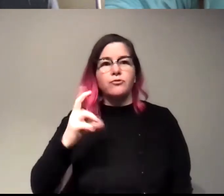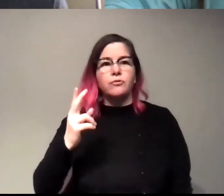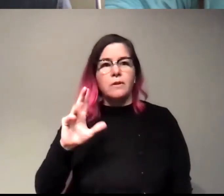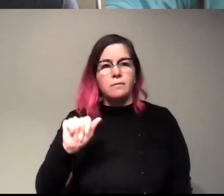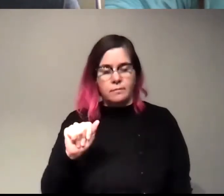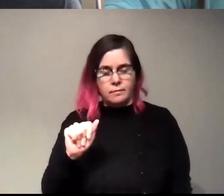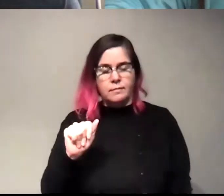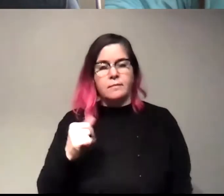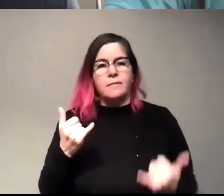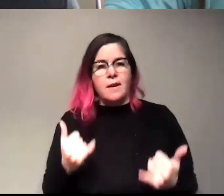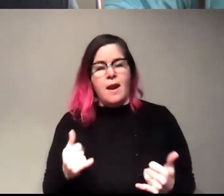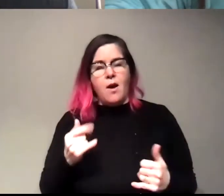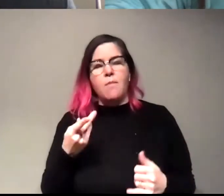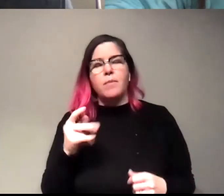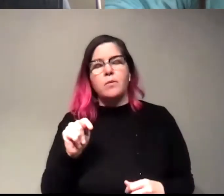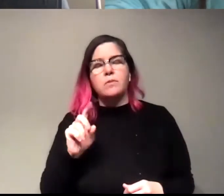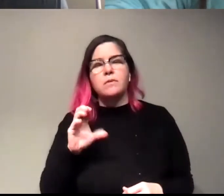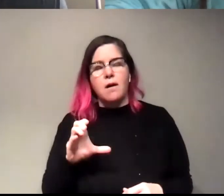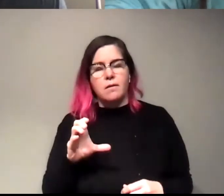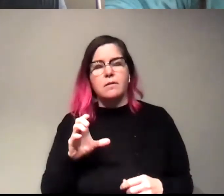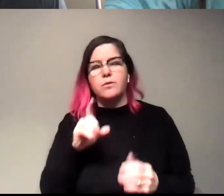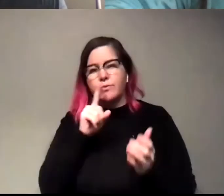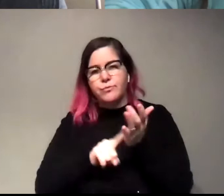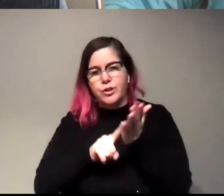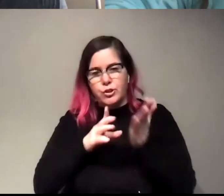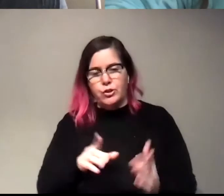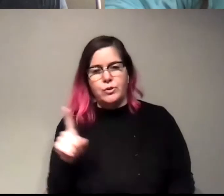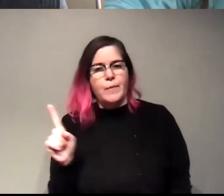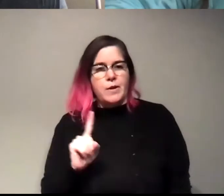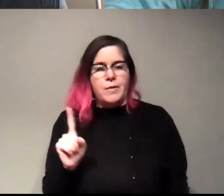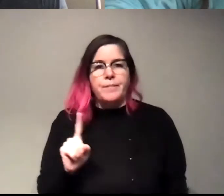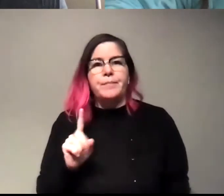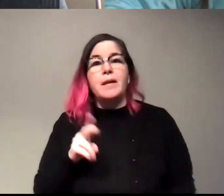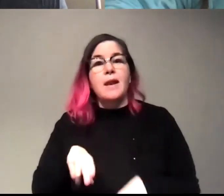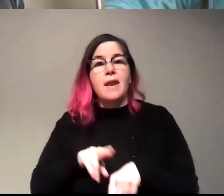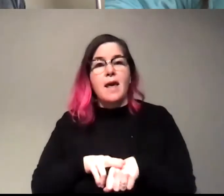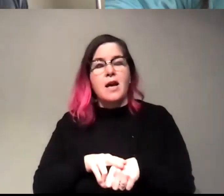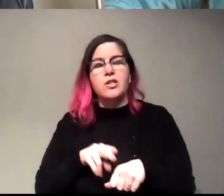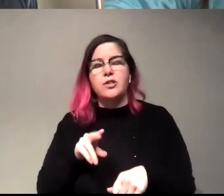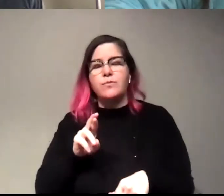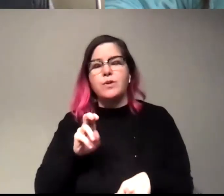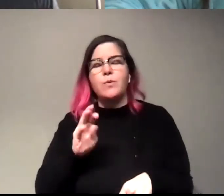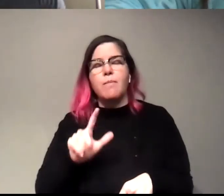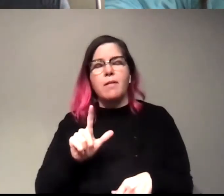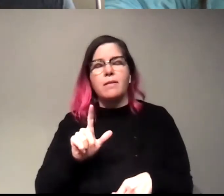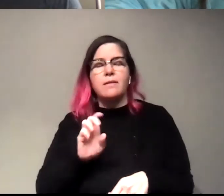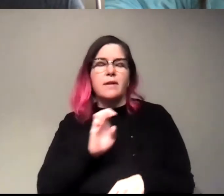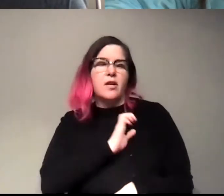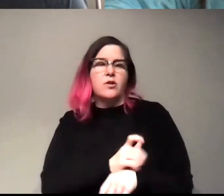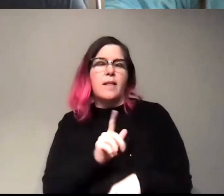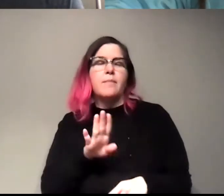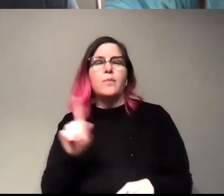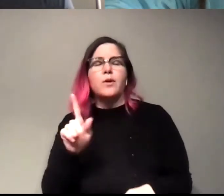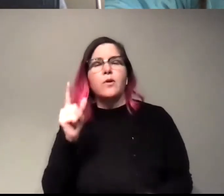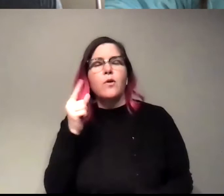right now, I'm a postdoctoral researcher at the National Renewable Energy Lab in Golden, Colorado.